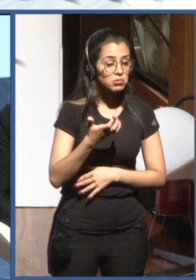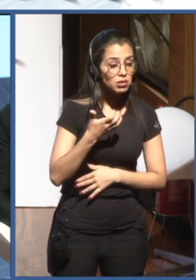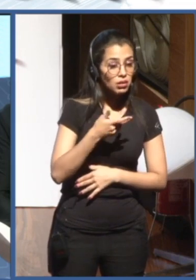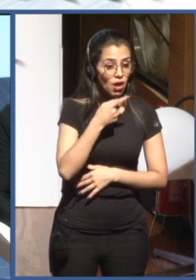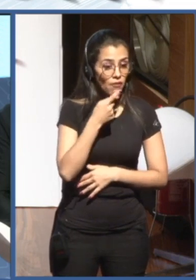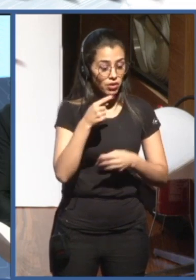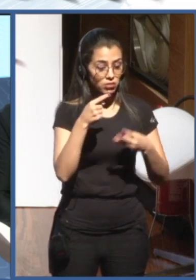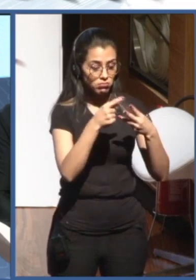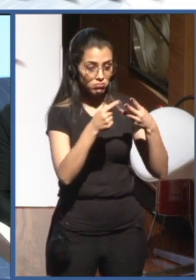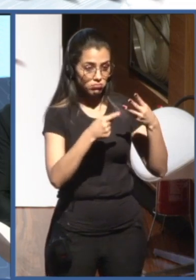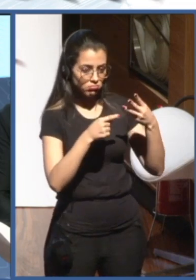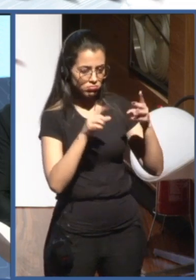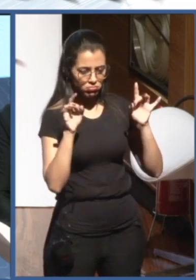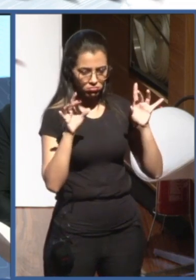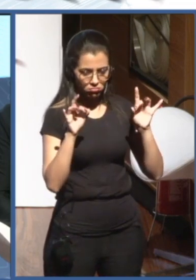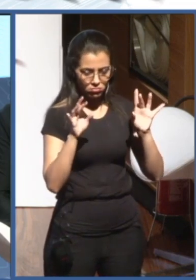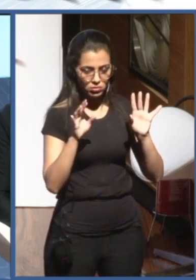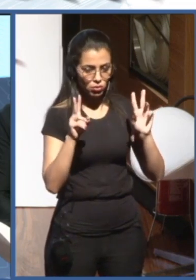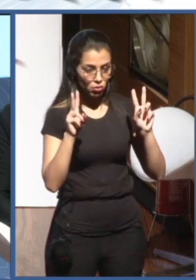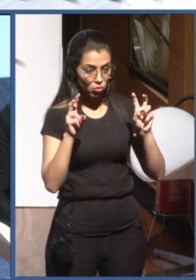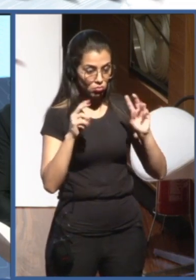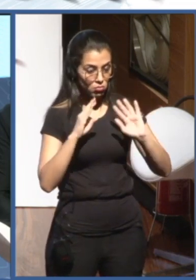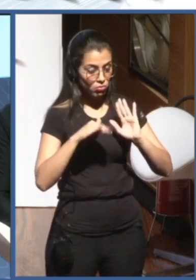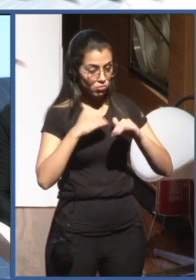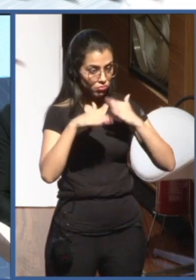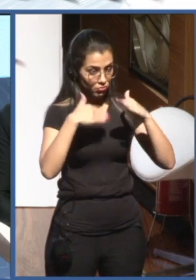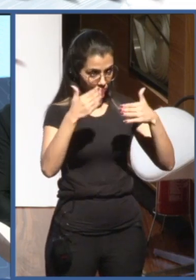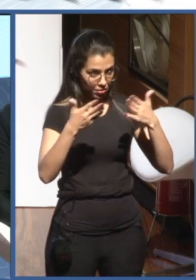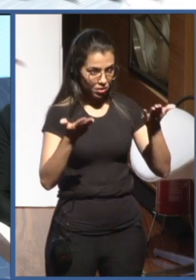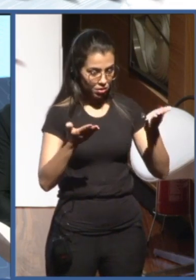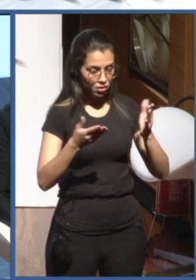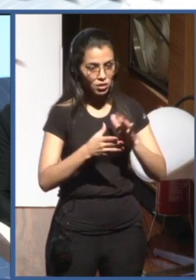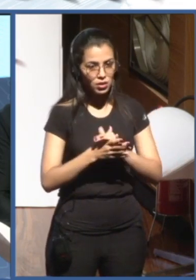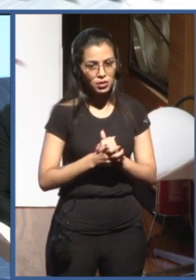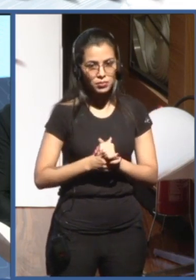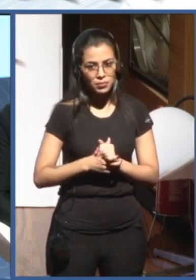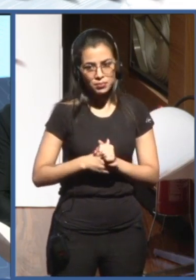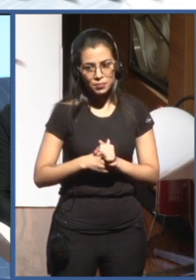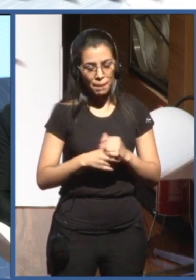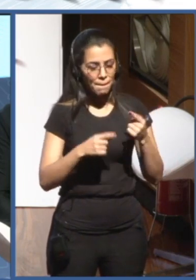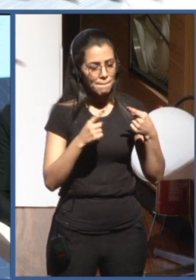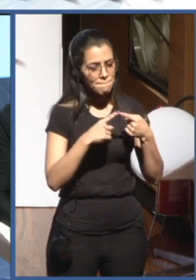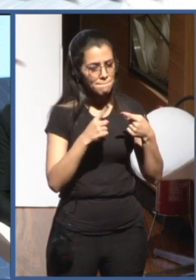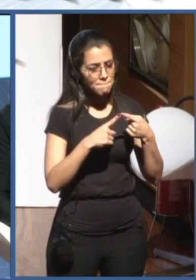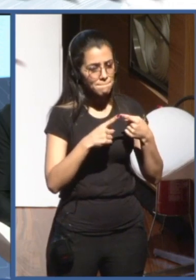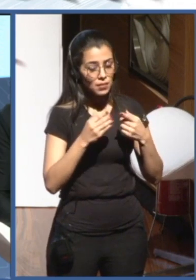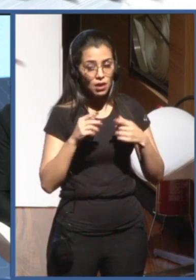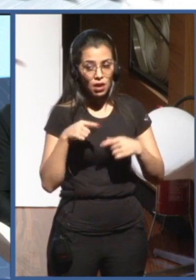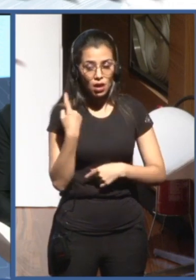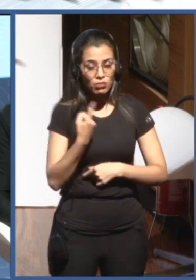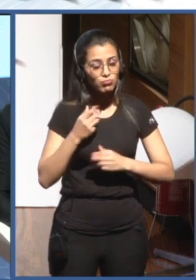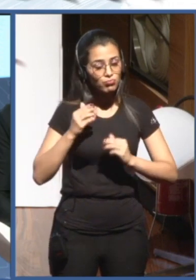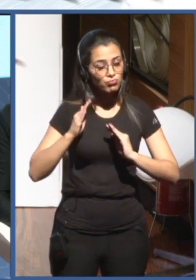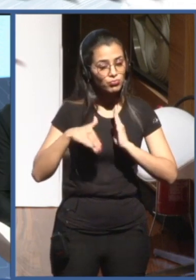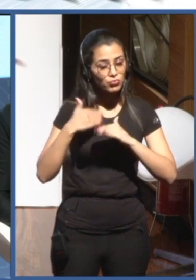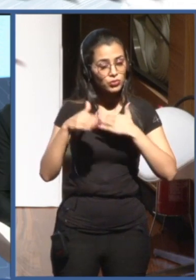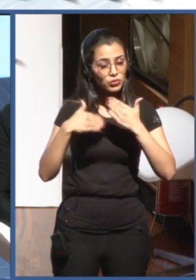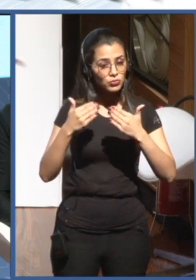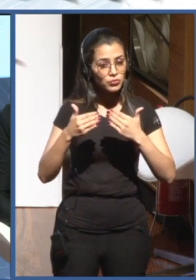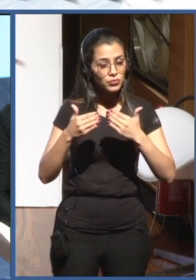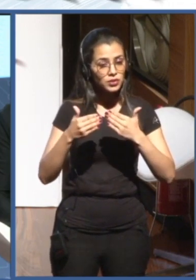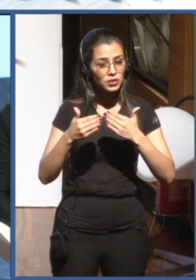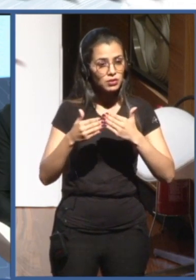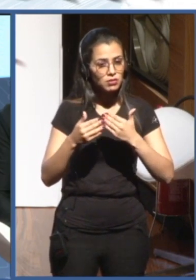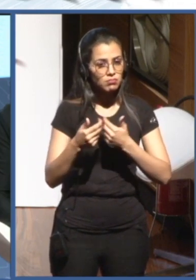cooperation in the development of these principles. First of all, we developed them with a multi-stakeholder group, which actually included our